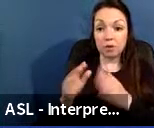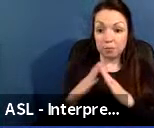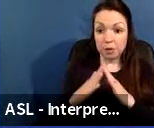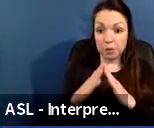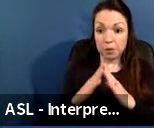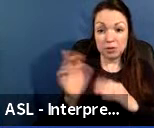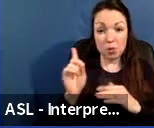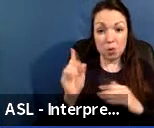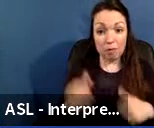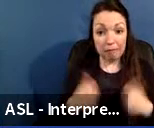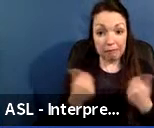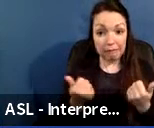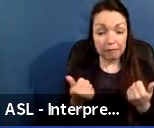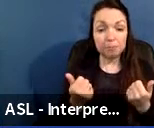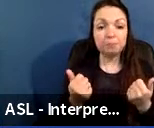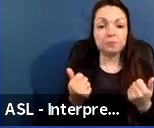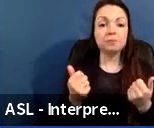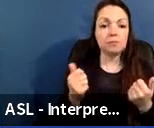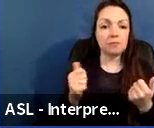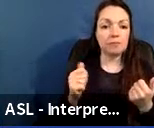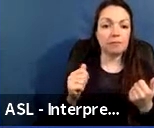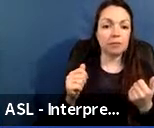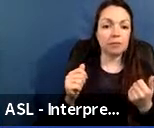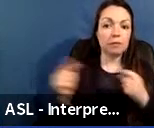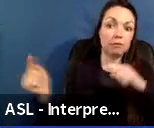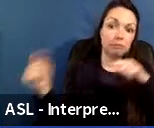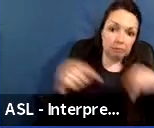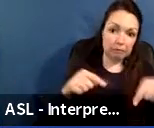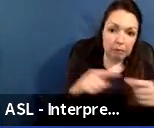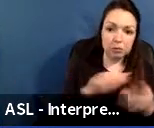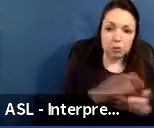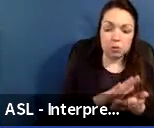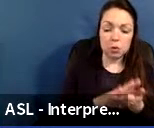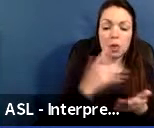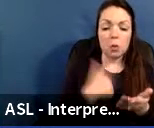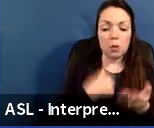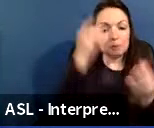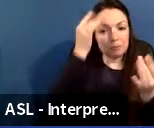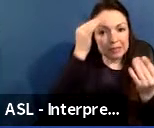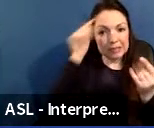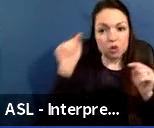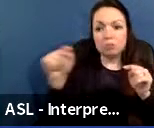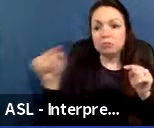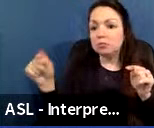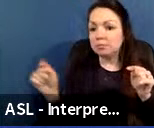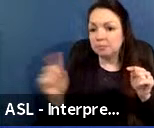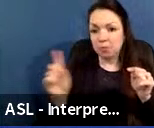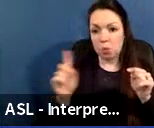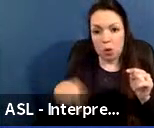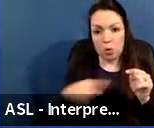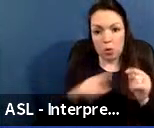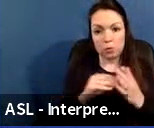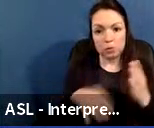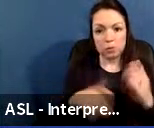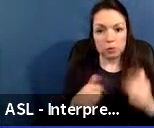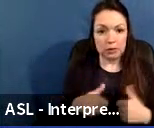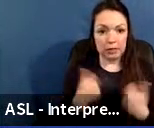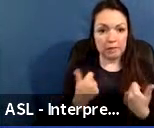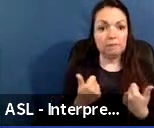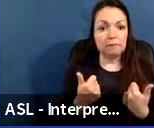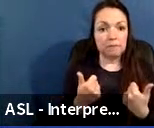that we are taking into account that context when resource allocations are made and to understand what opportunity gaps exist in those communities.